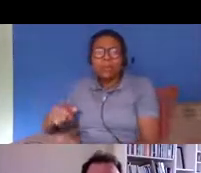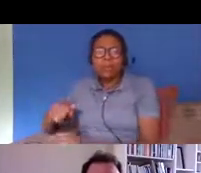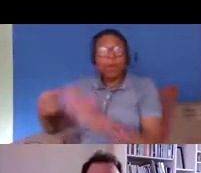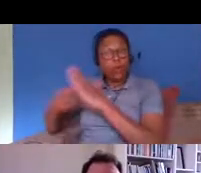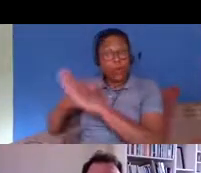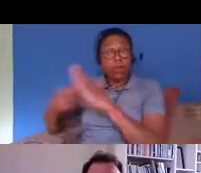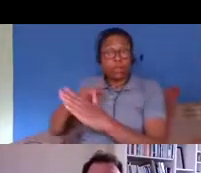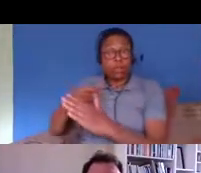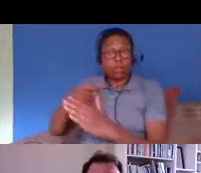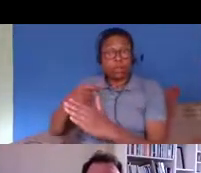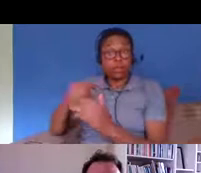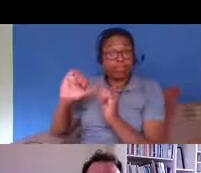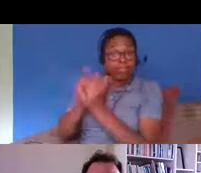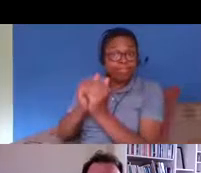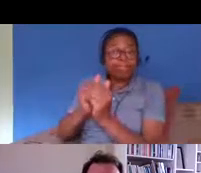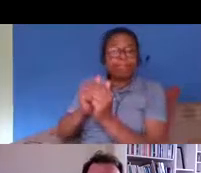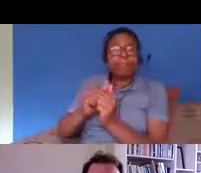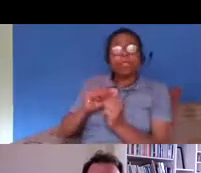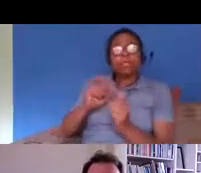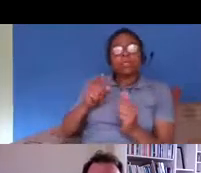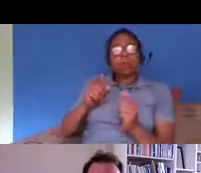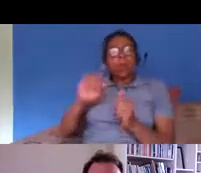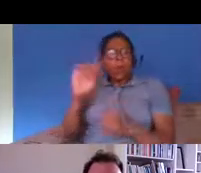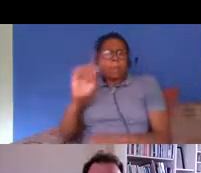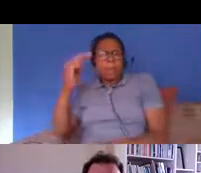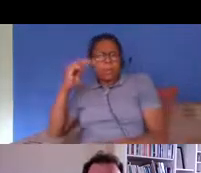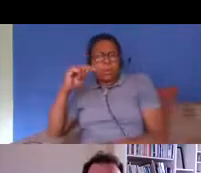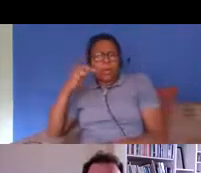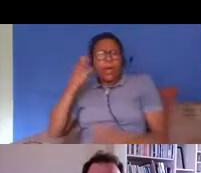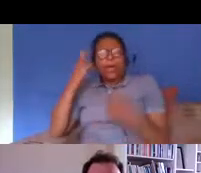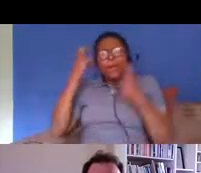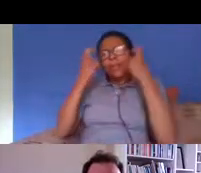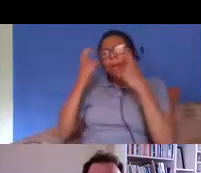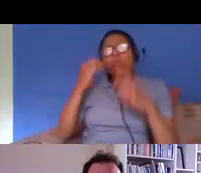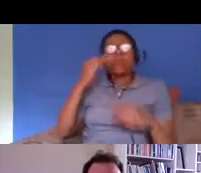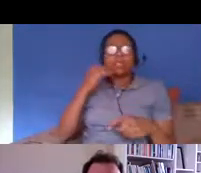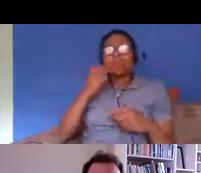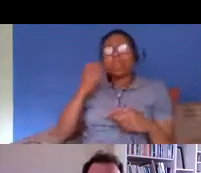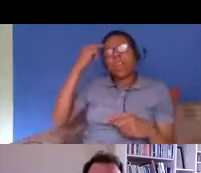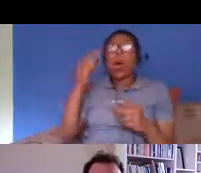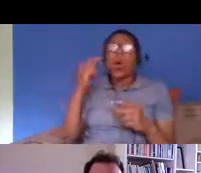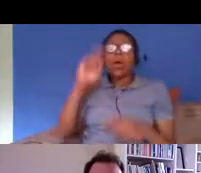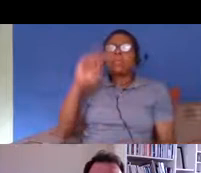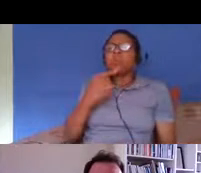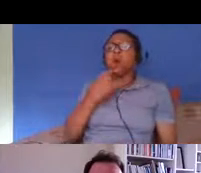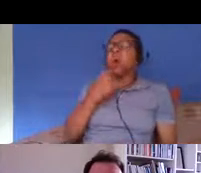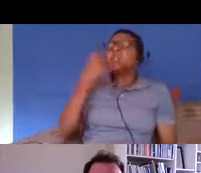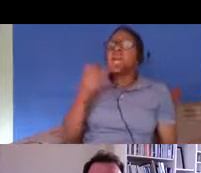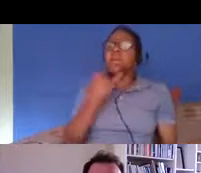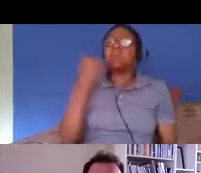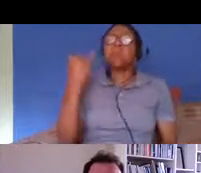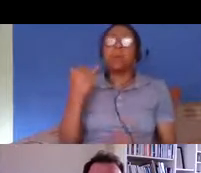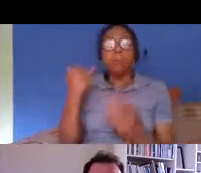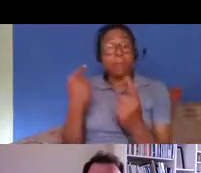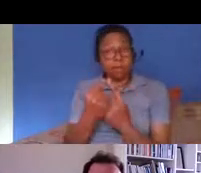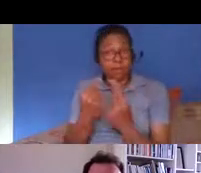they often mean in a wide sense just being unpleasant and nasty to migrants and immigrants um for me the